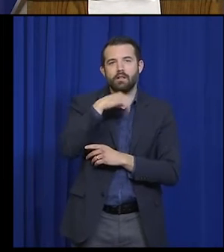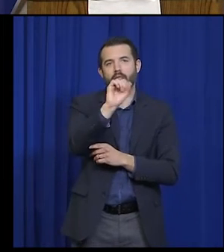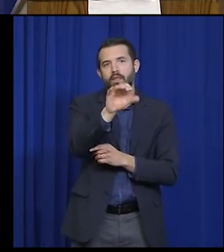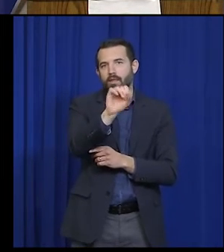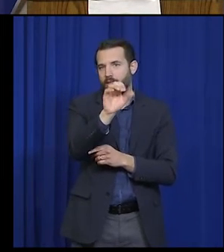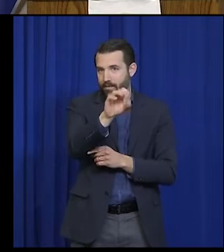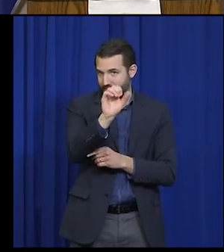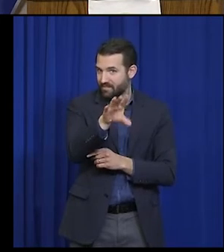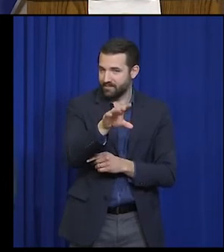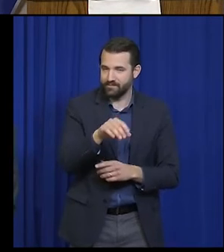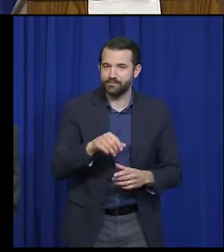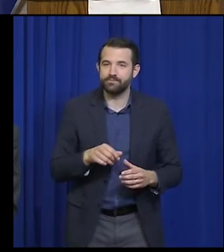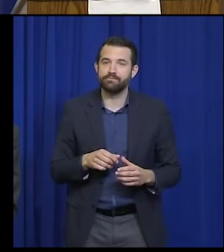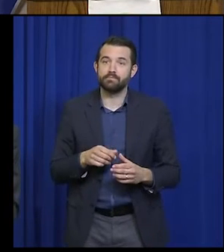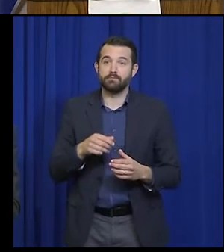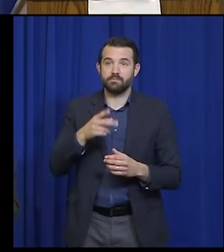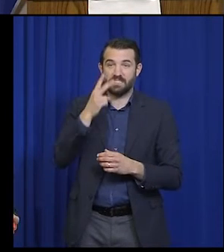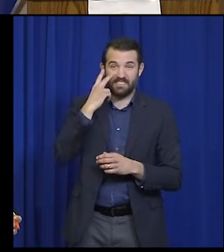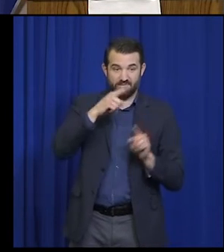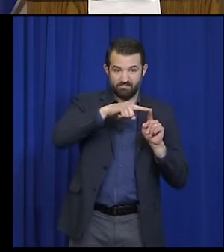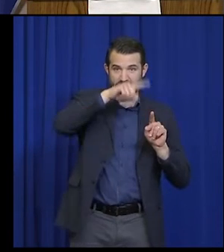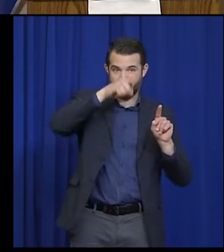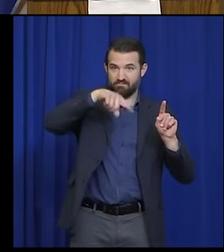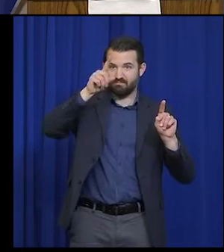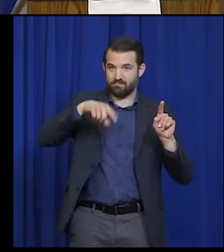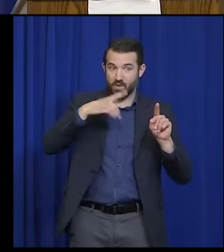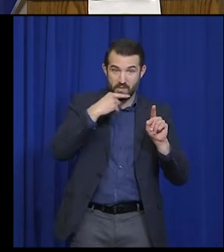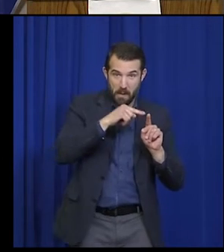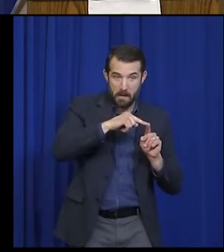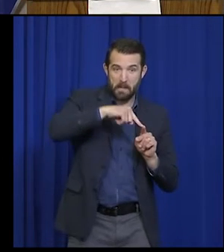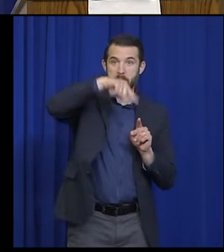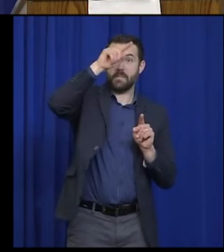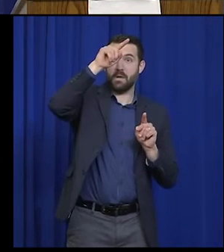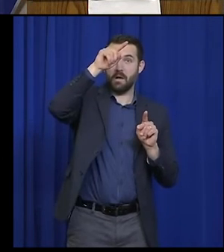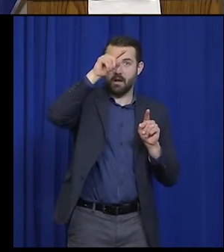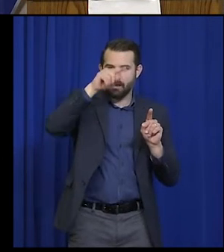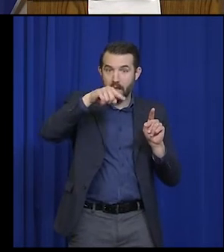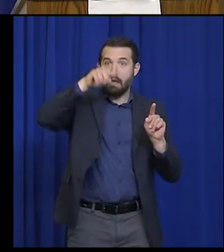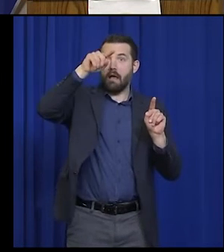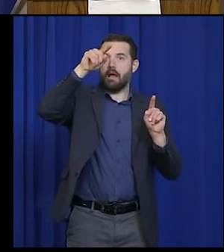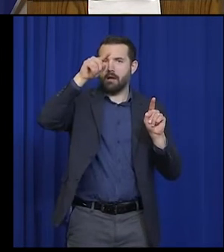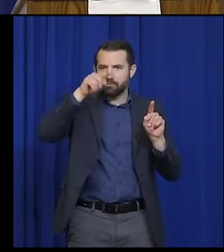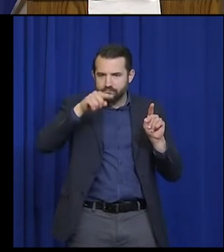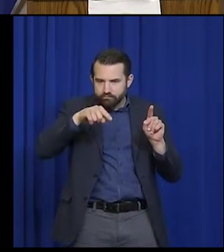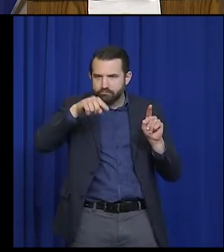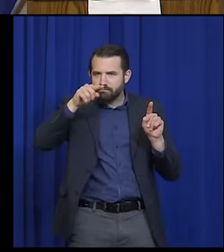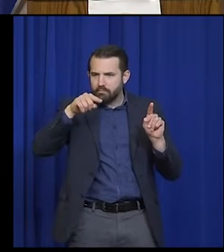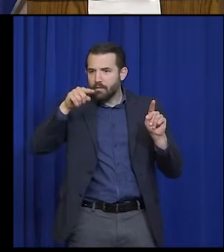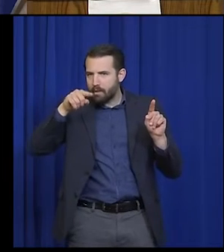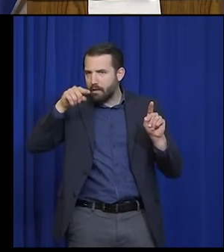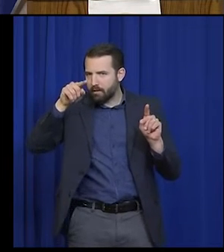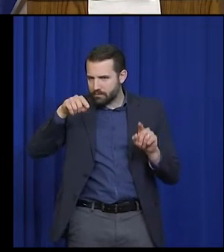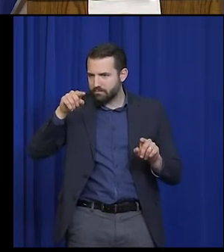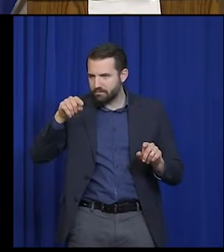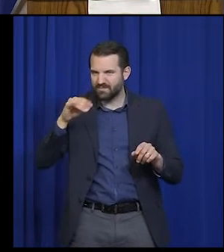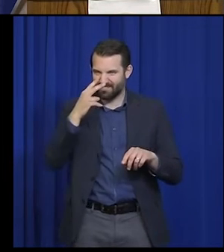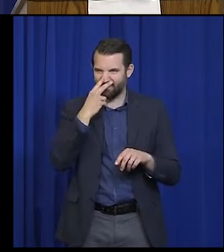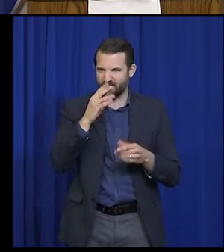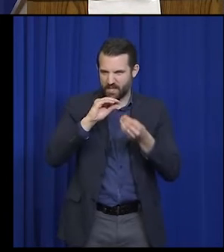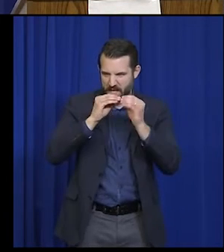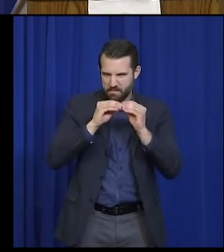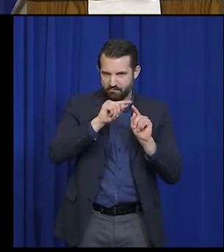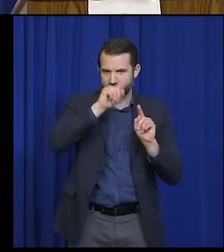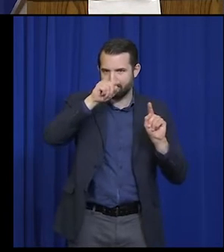And what you see is a lot of variation. You see a peak, and then a decline, and then another uptick, and then a decline. A lot of those